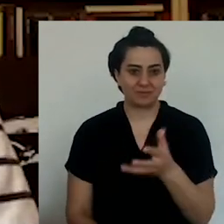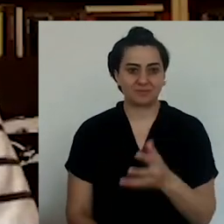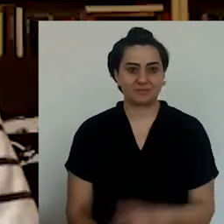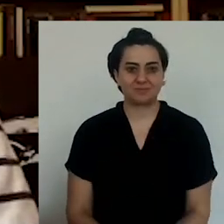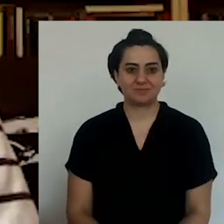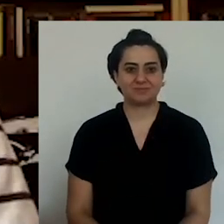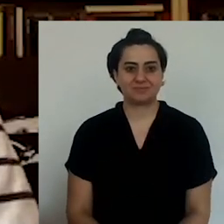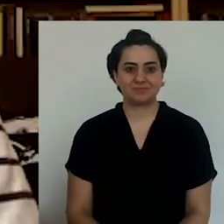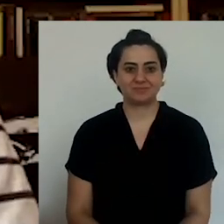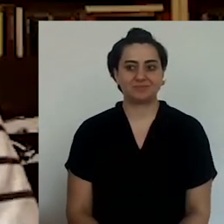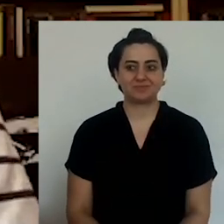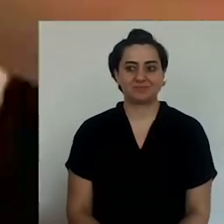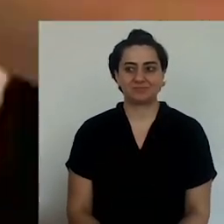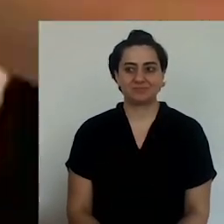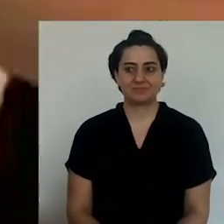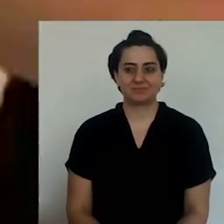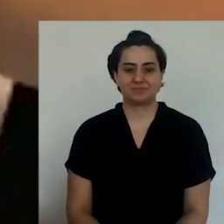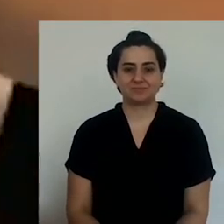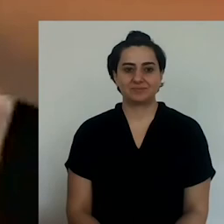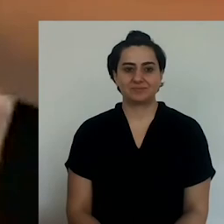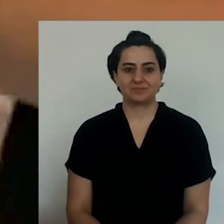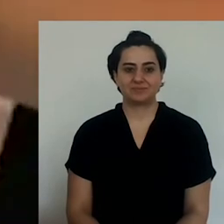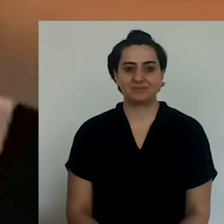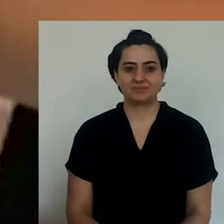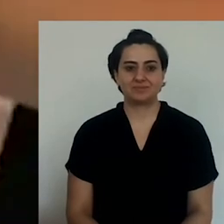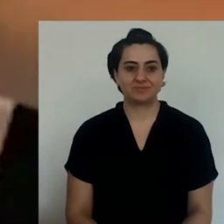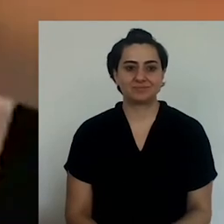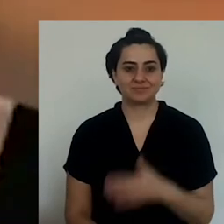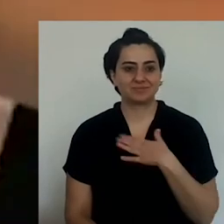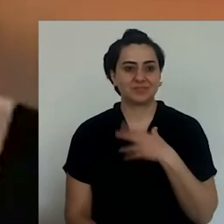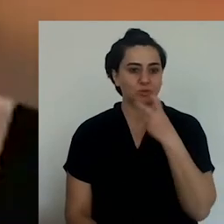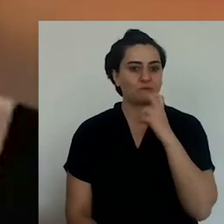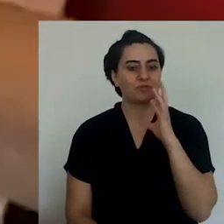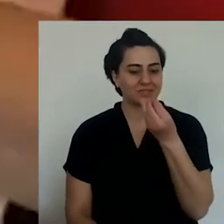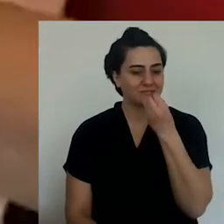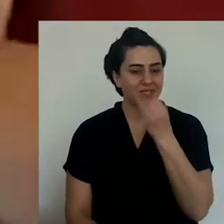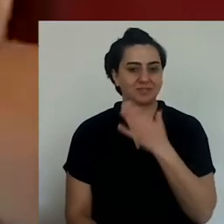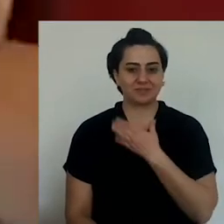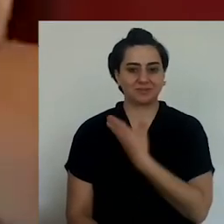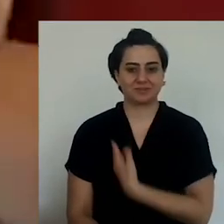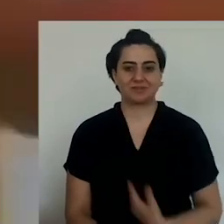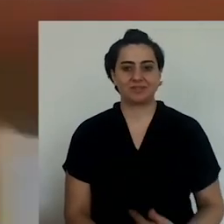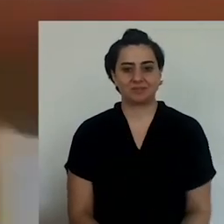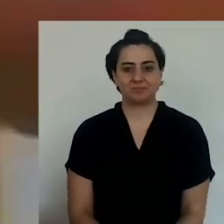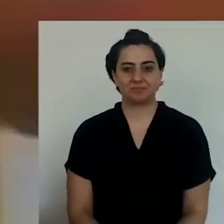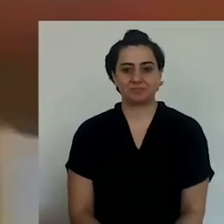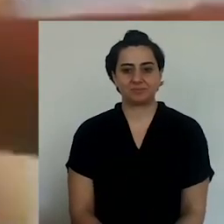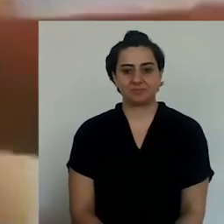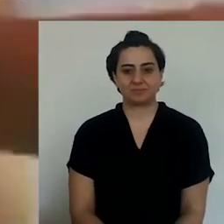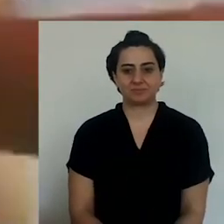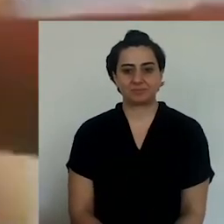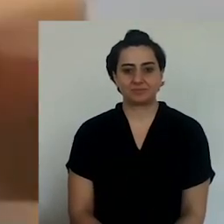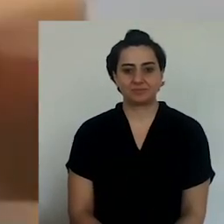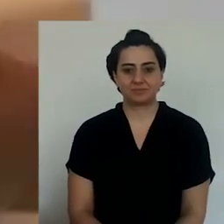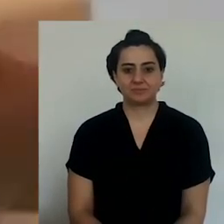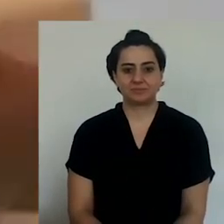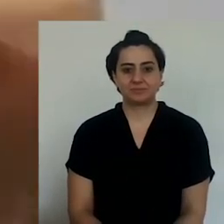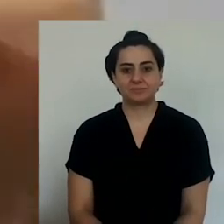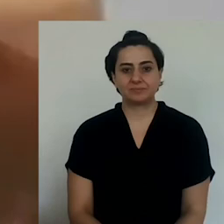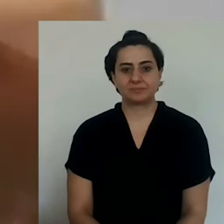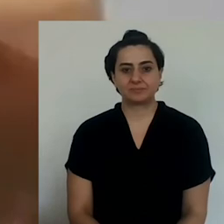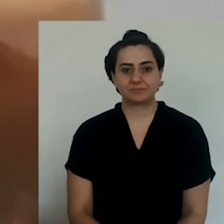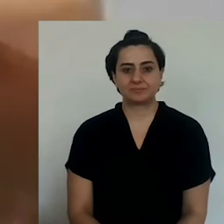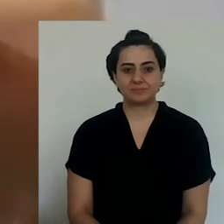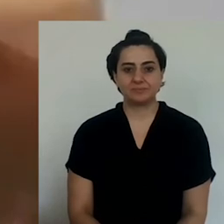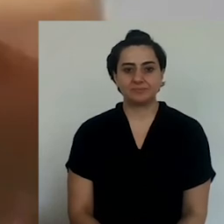For instance, she would include kilos of onions in her recipes